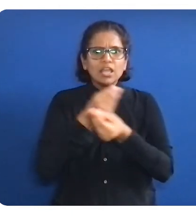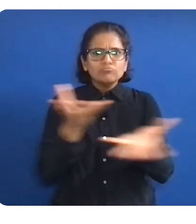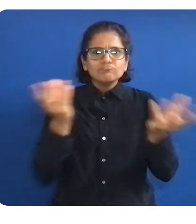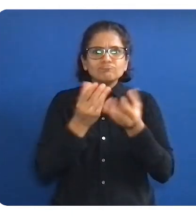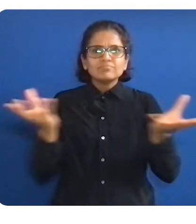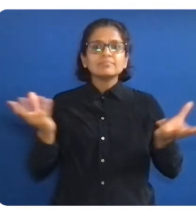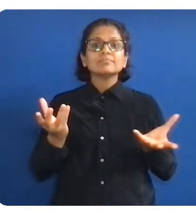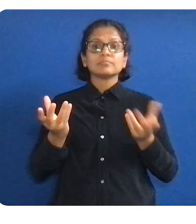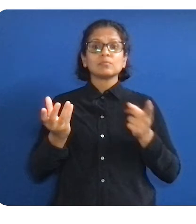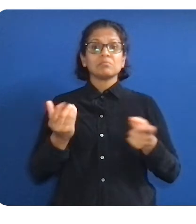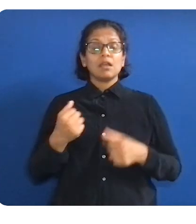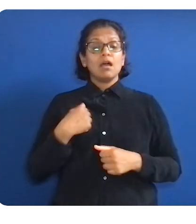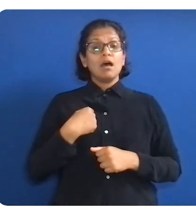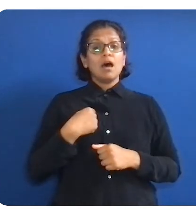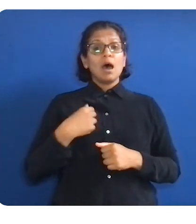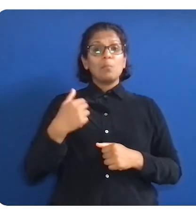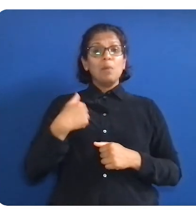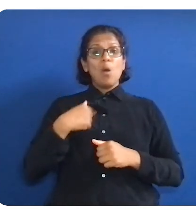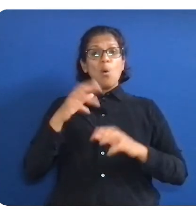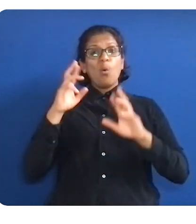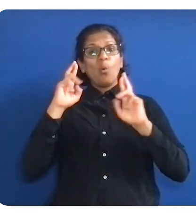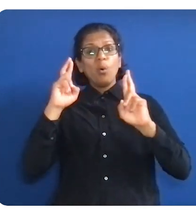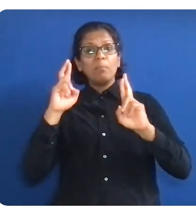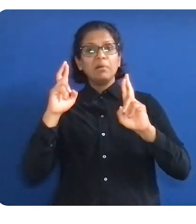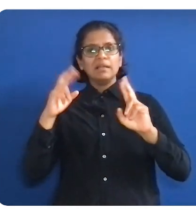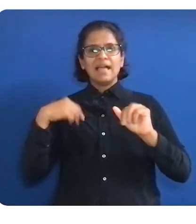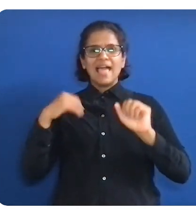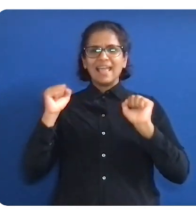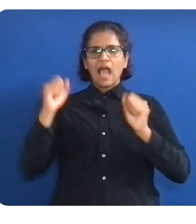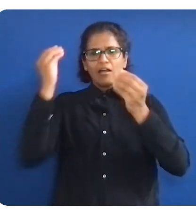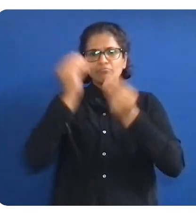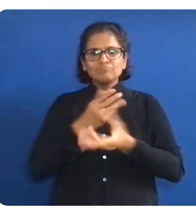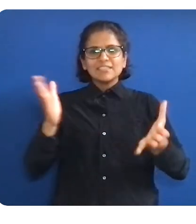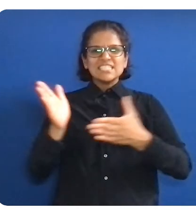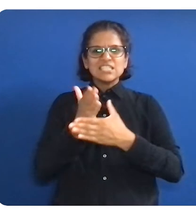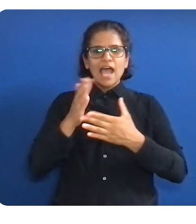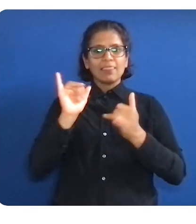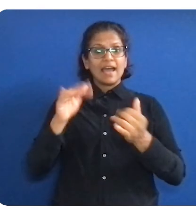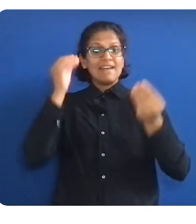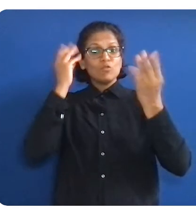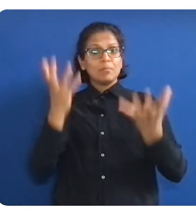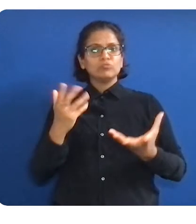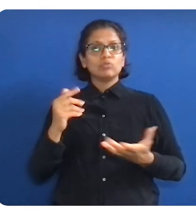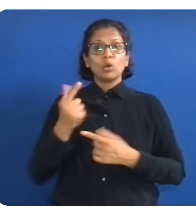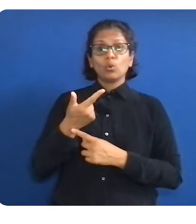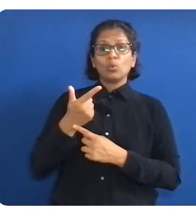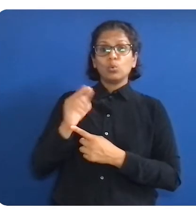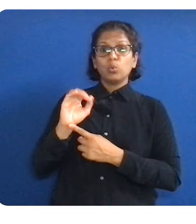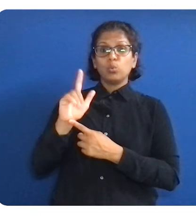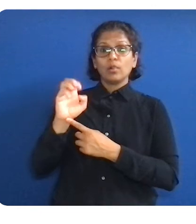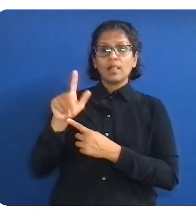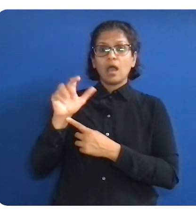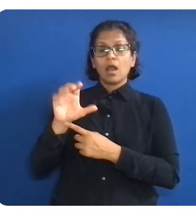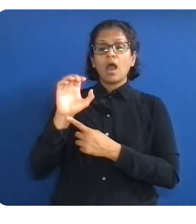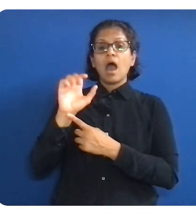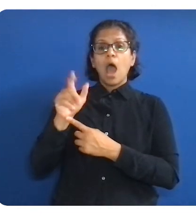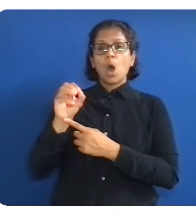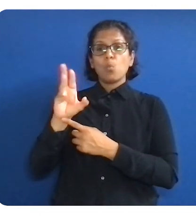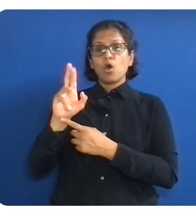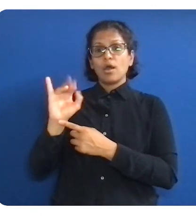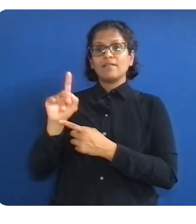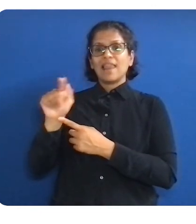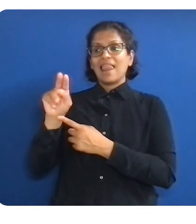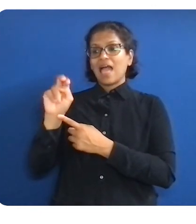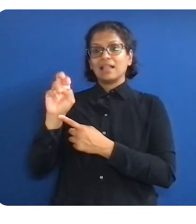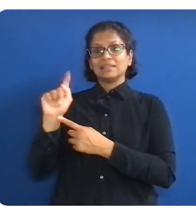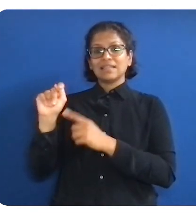investments and creating pathways to STEM careers, I am confident our talent pipeline will flourish. Real,